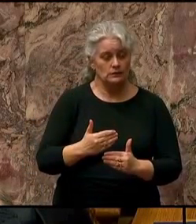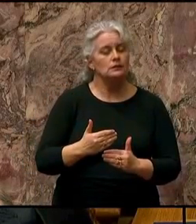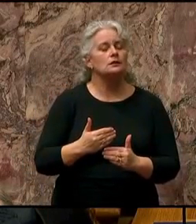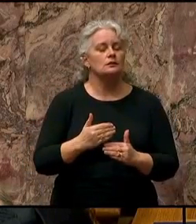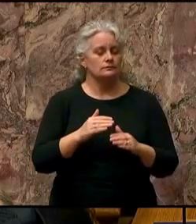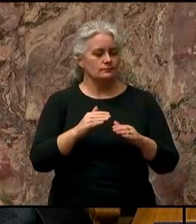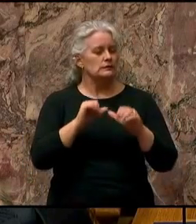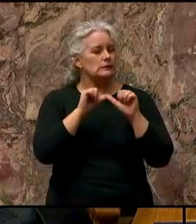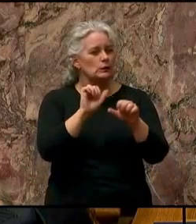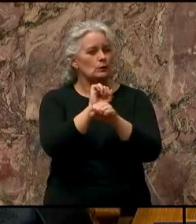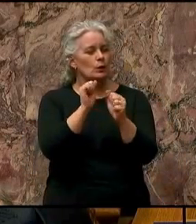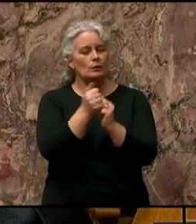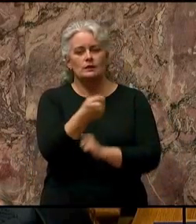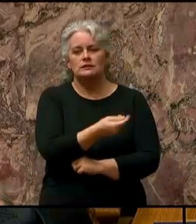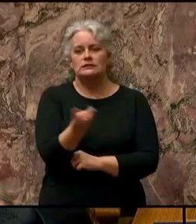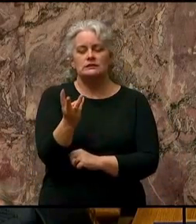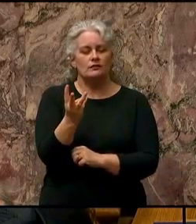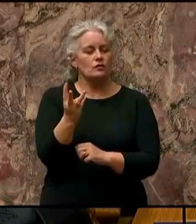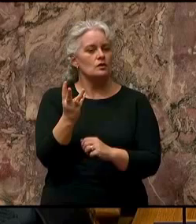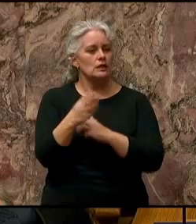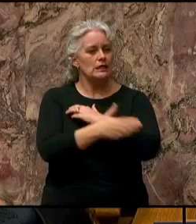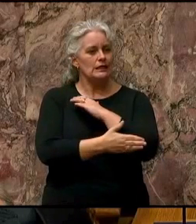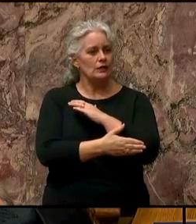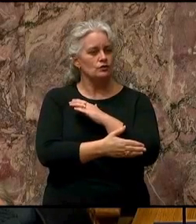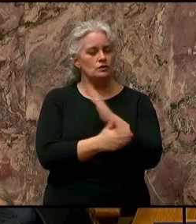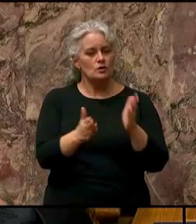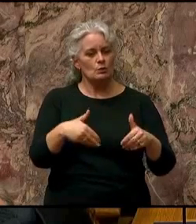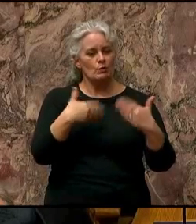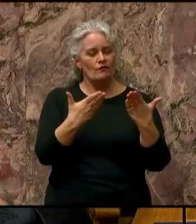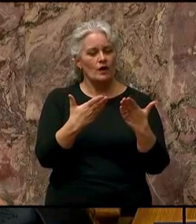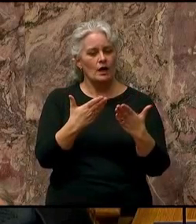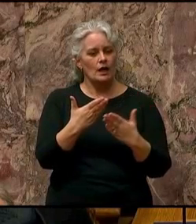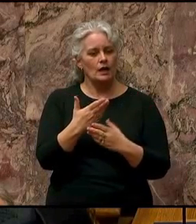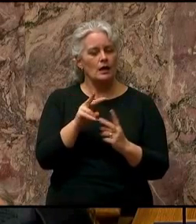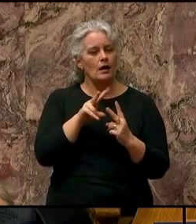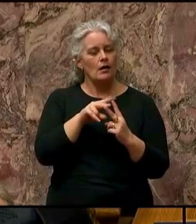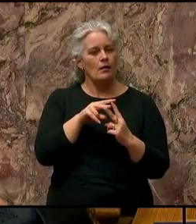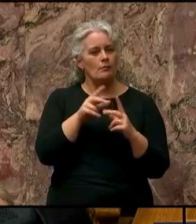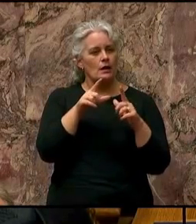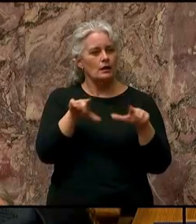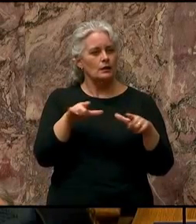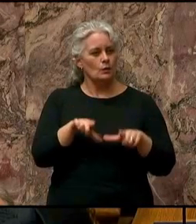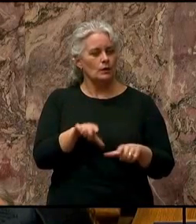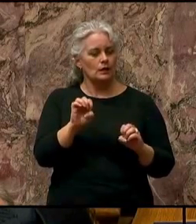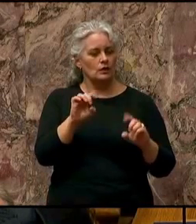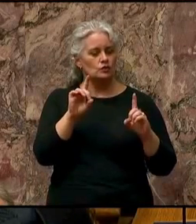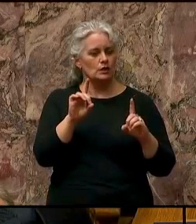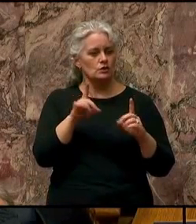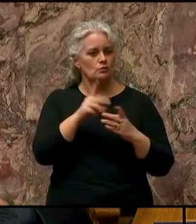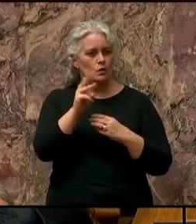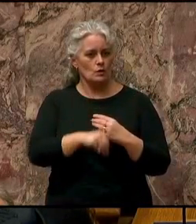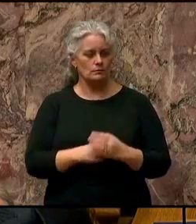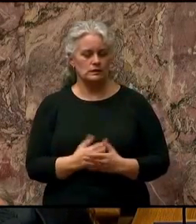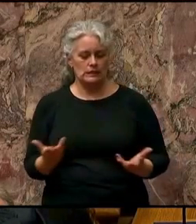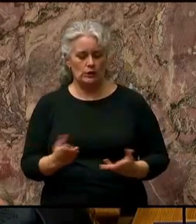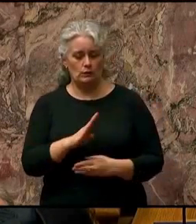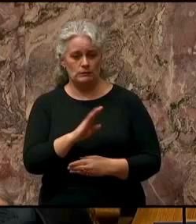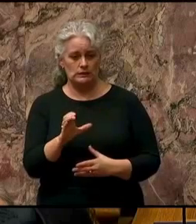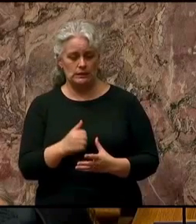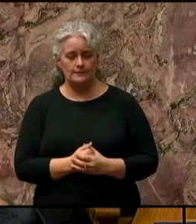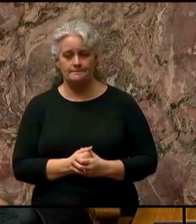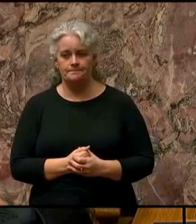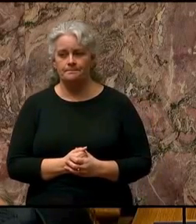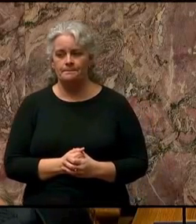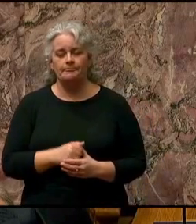several countries on promoting bilingual education programs in BC schools. This year, in